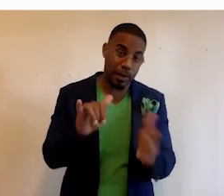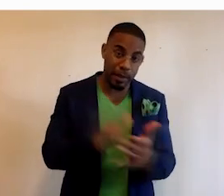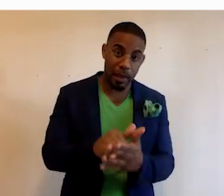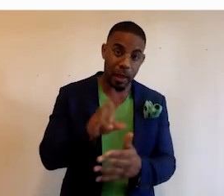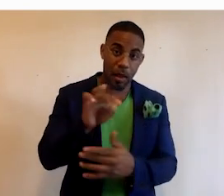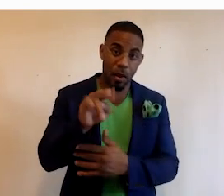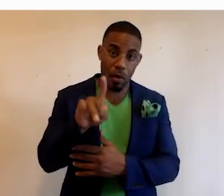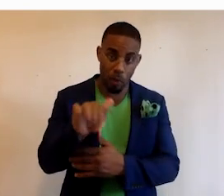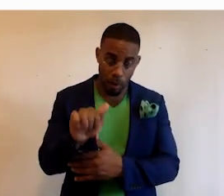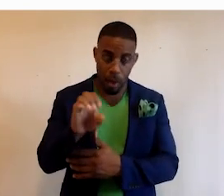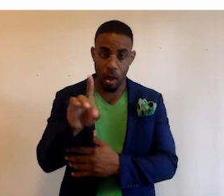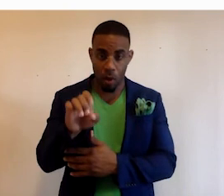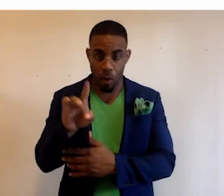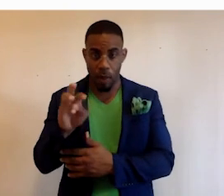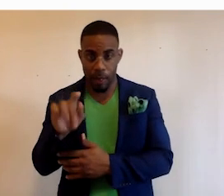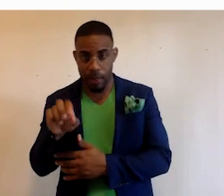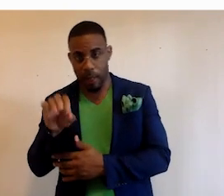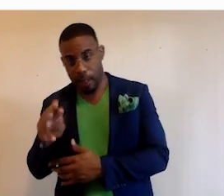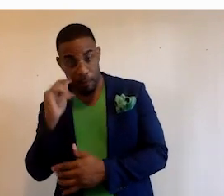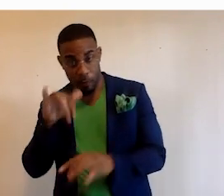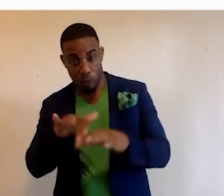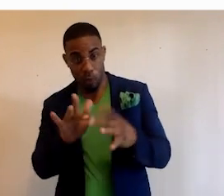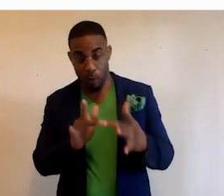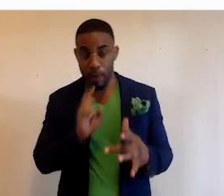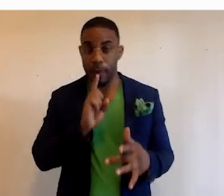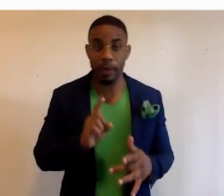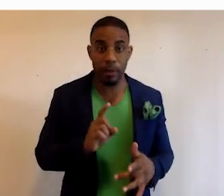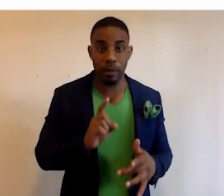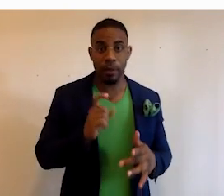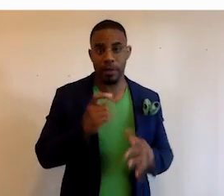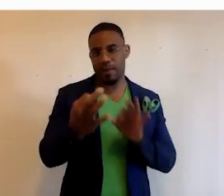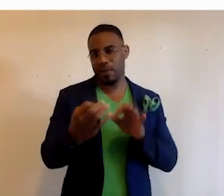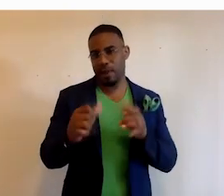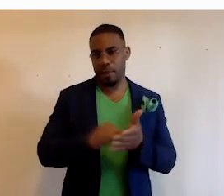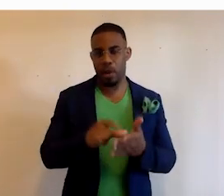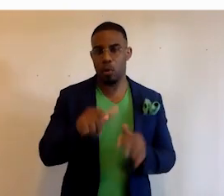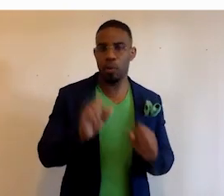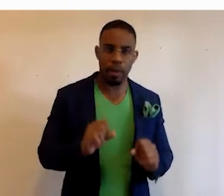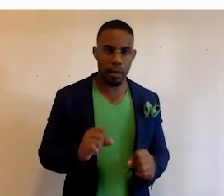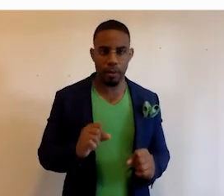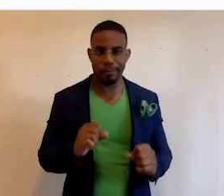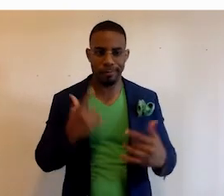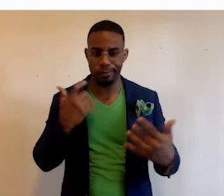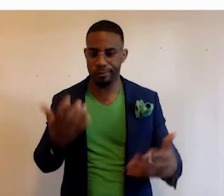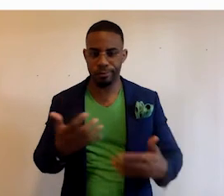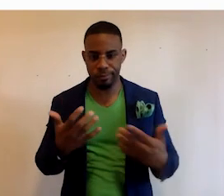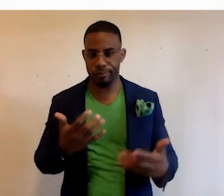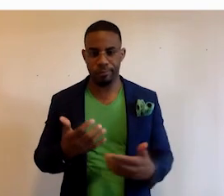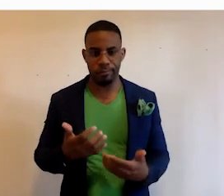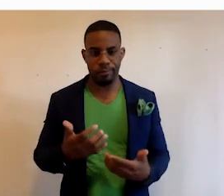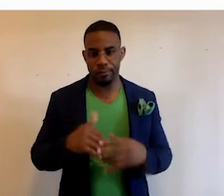WakandaCodeCamp.com. If you go on the website, there is a feedback page where you can, you know, just in the